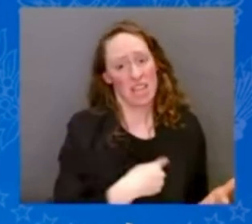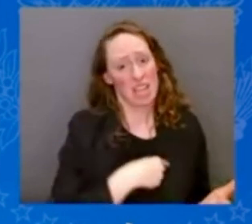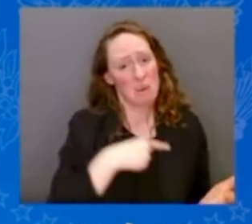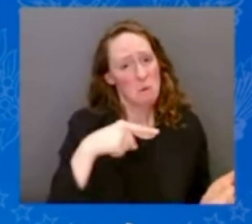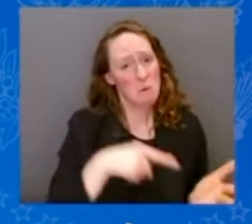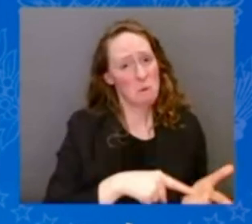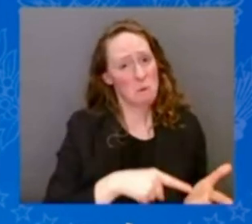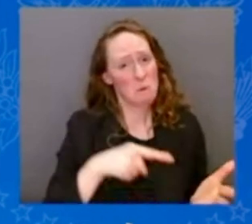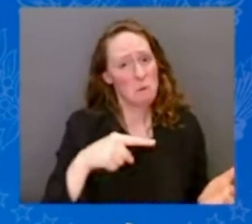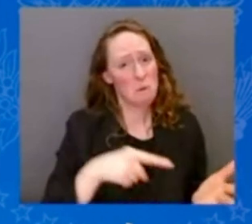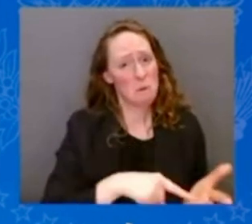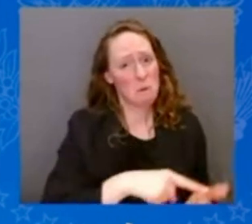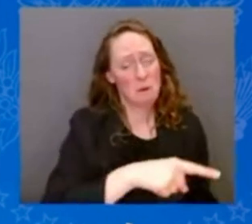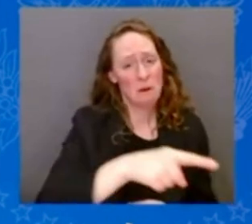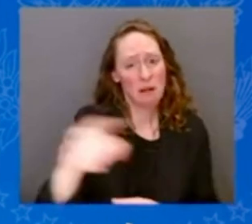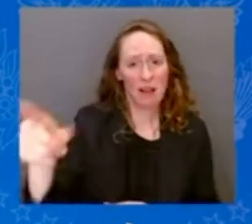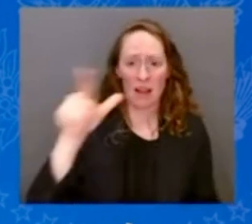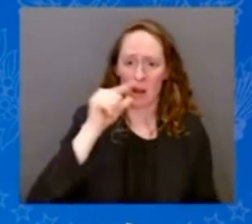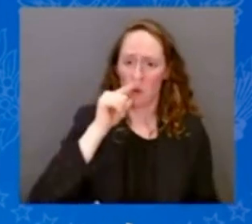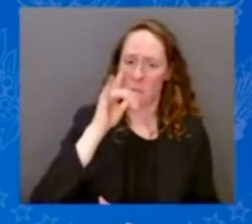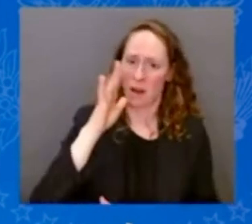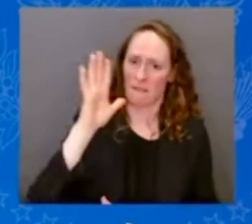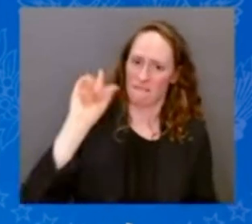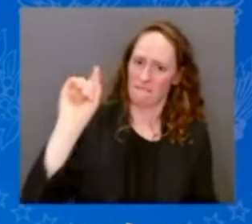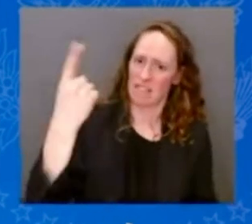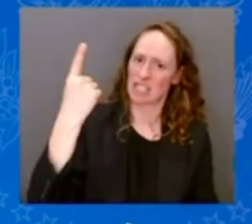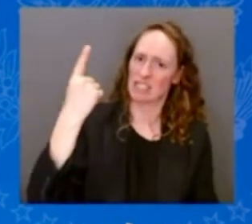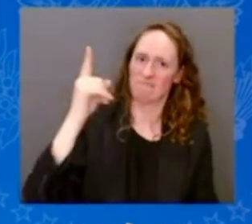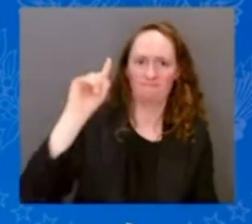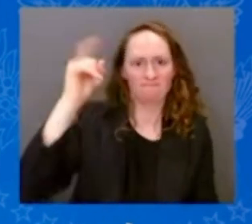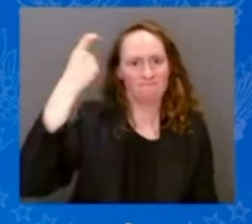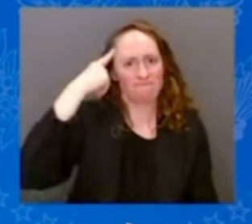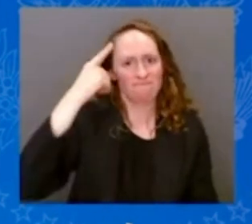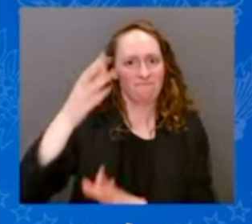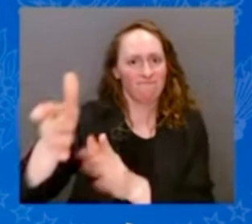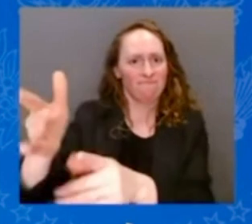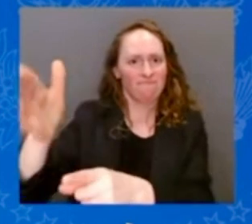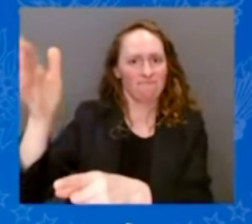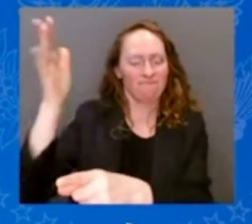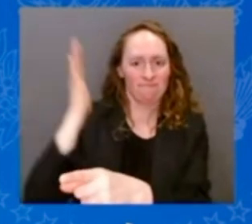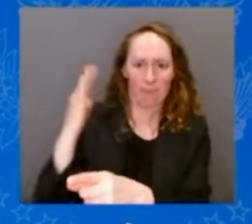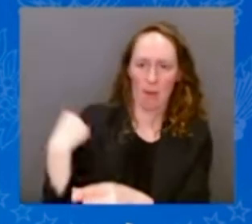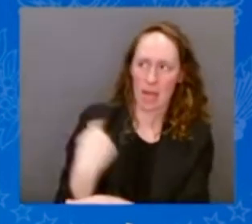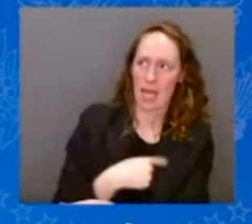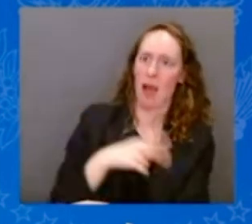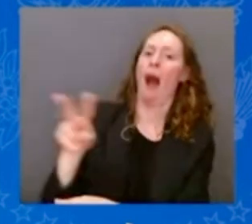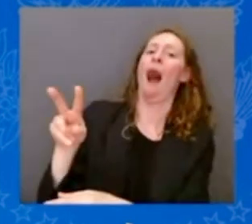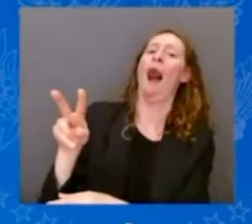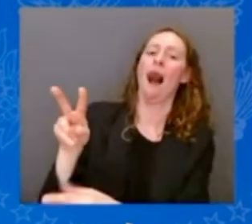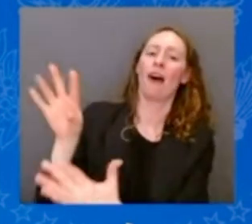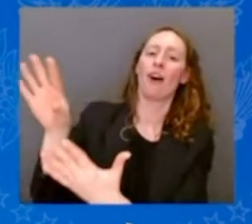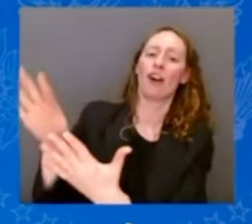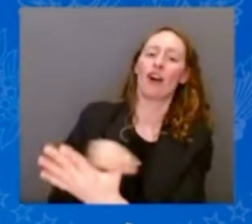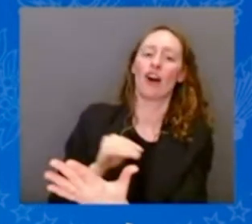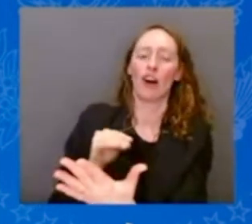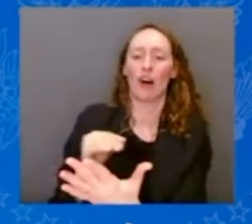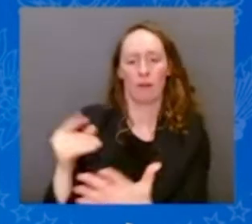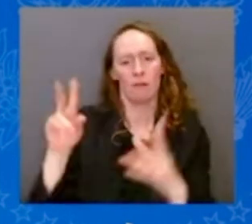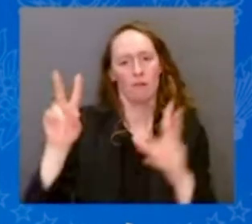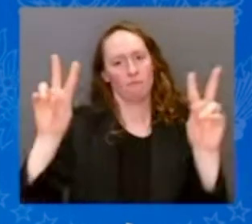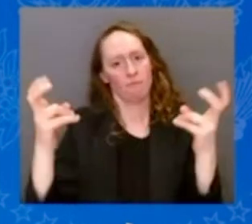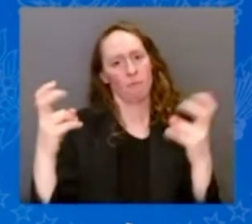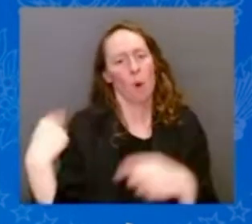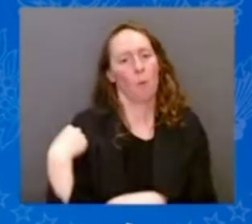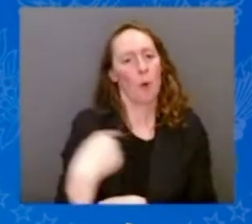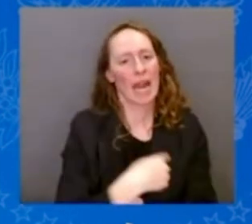and the first who taught us, we the people, to hold power, to shape our destiny. But, you know, we all owe a